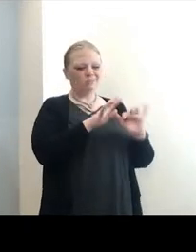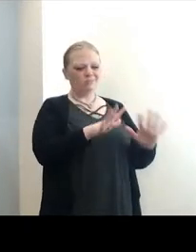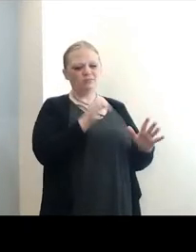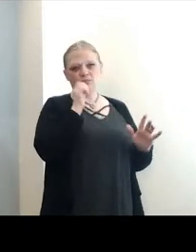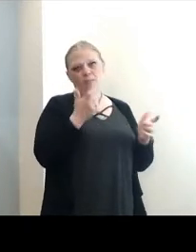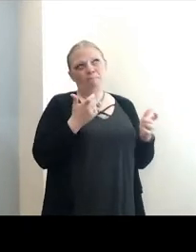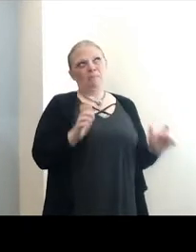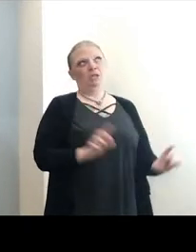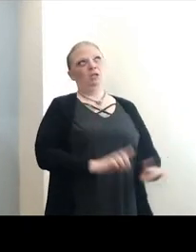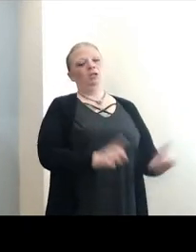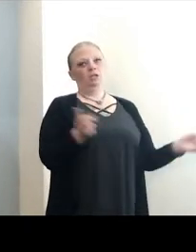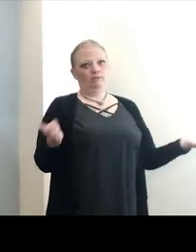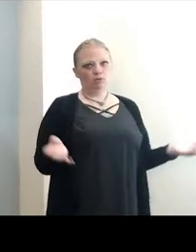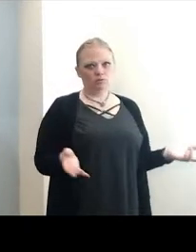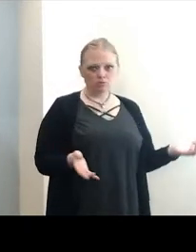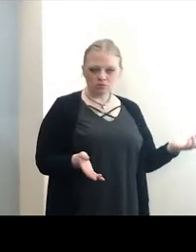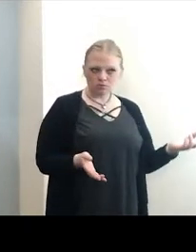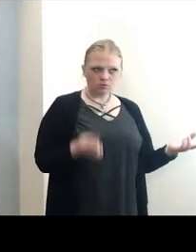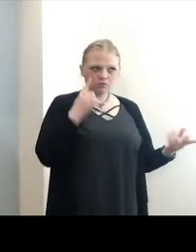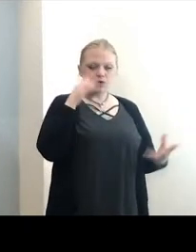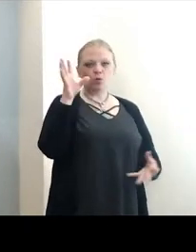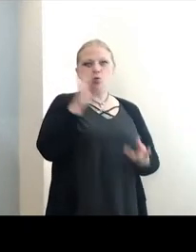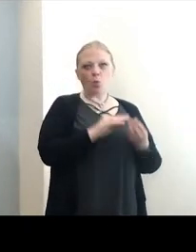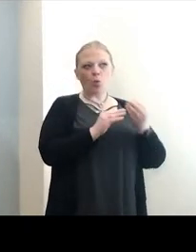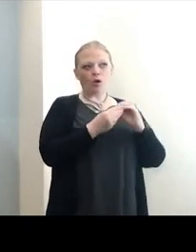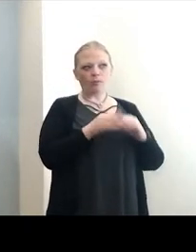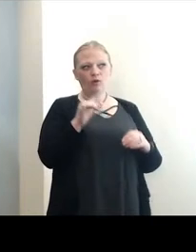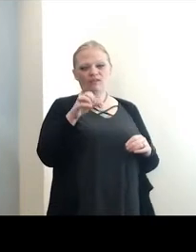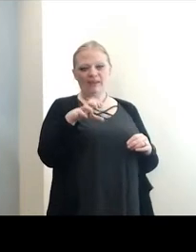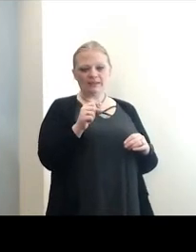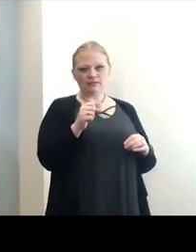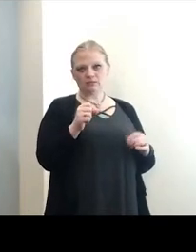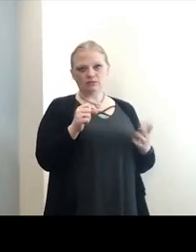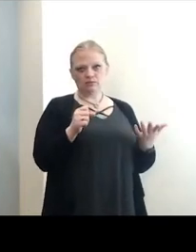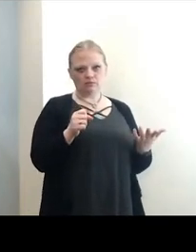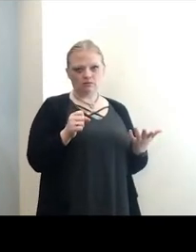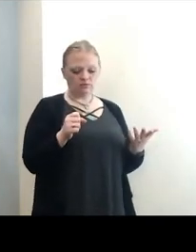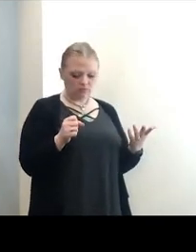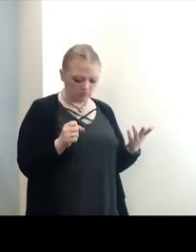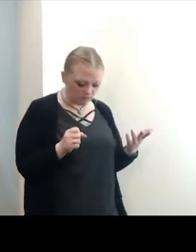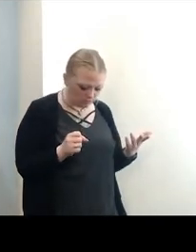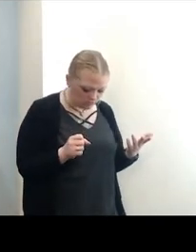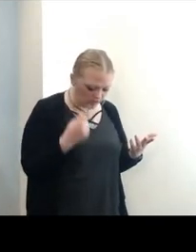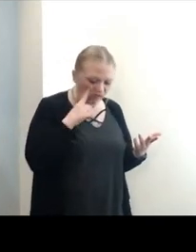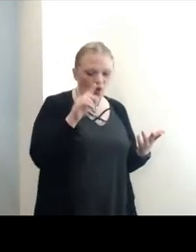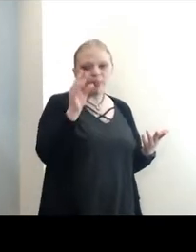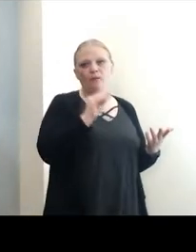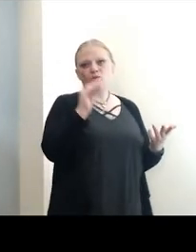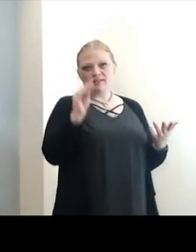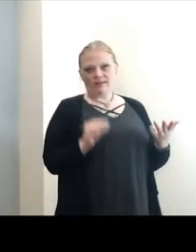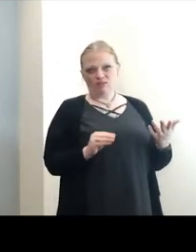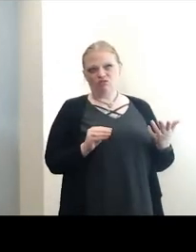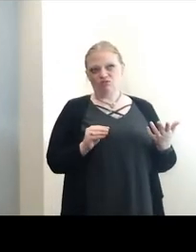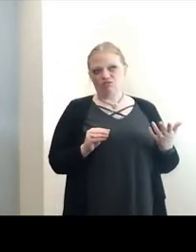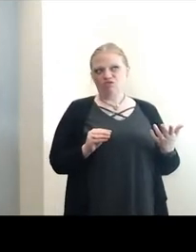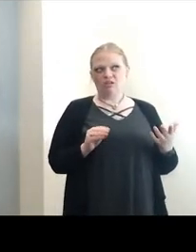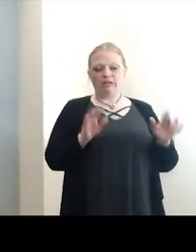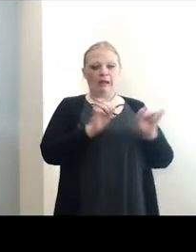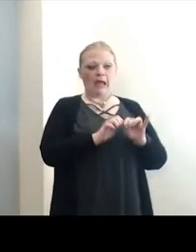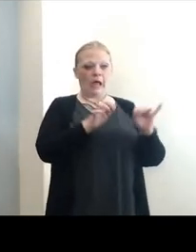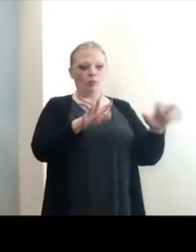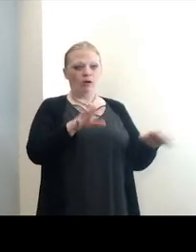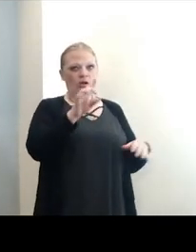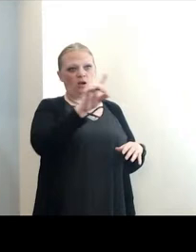in the total number of cases that we see and that percentage. An outbreak of